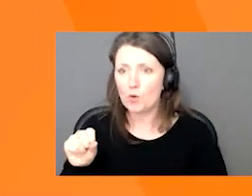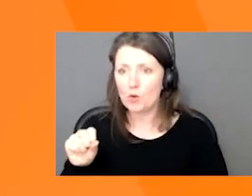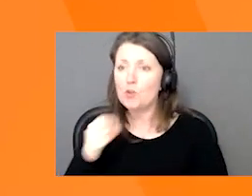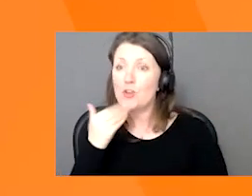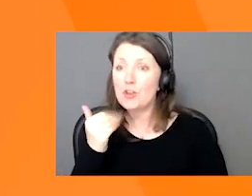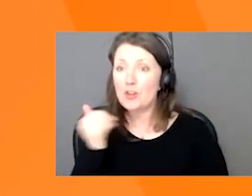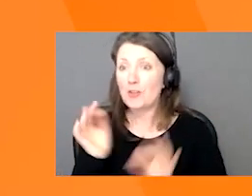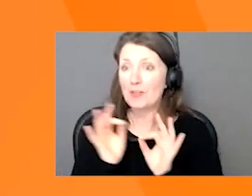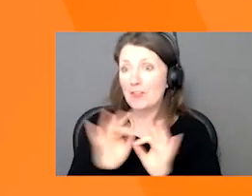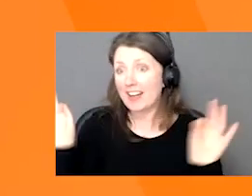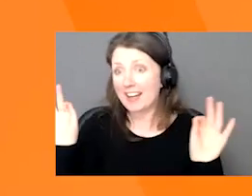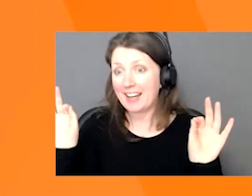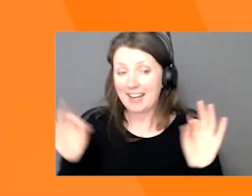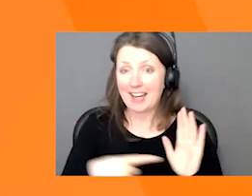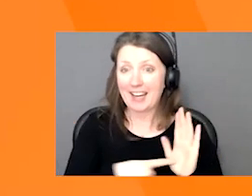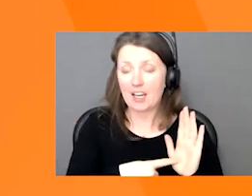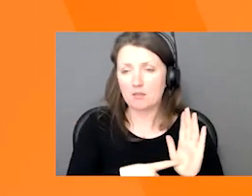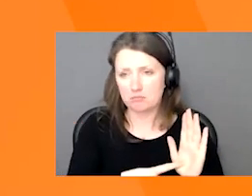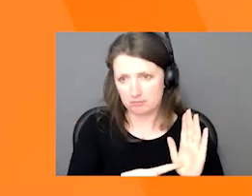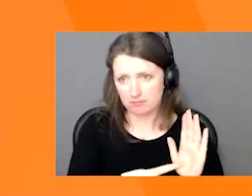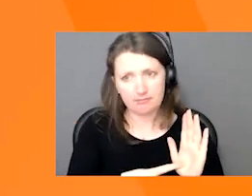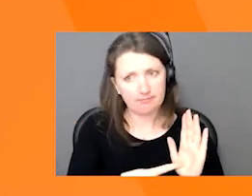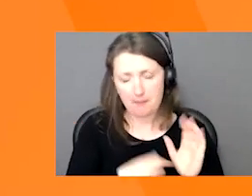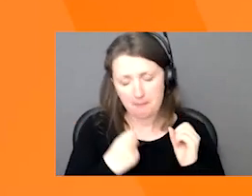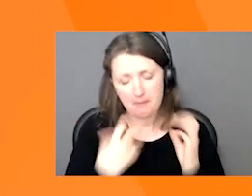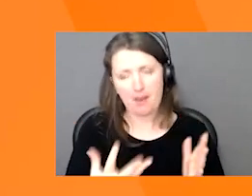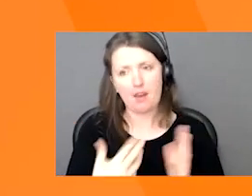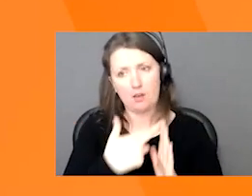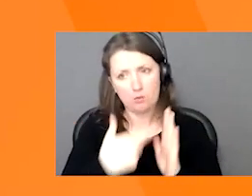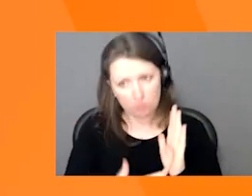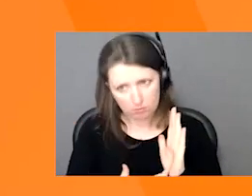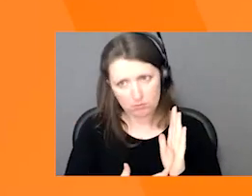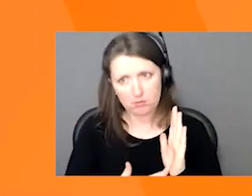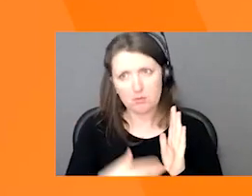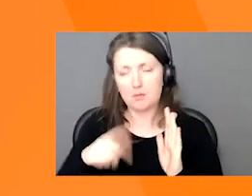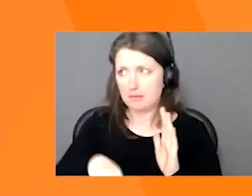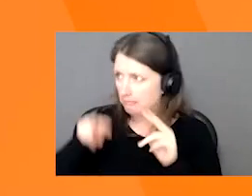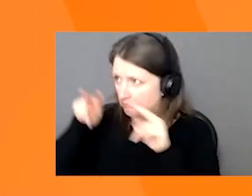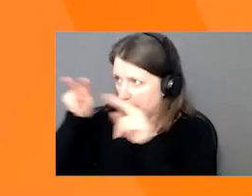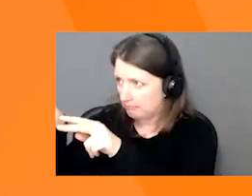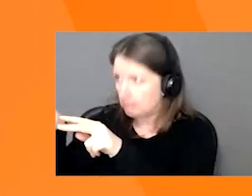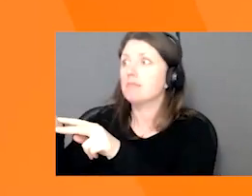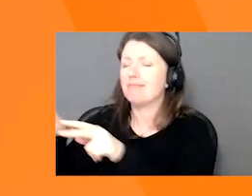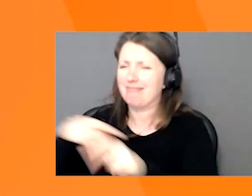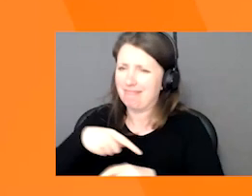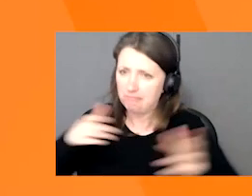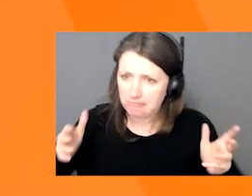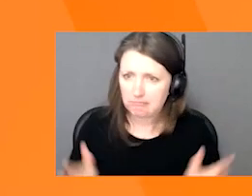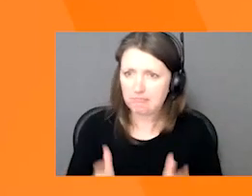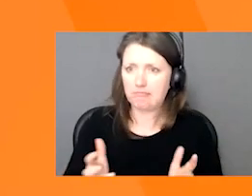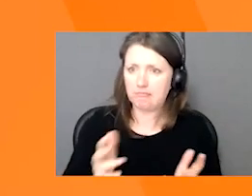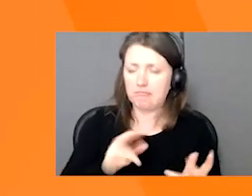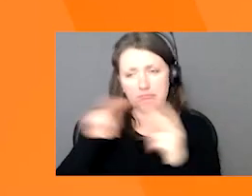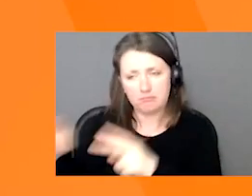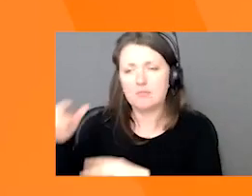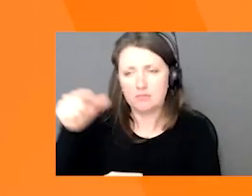sugar, but there are a lot of regulations around that. And again, you know, we really encourage you to check out the government